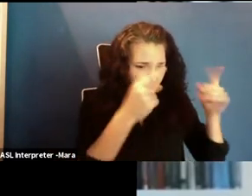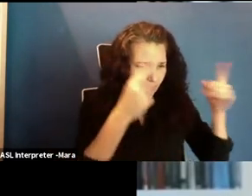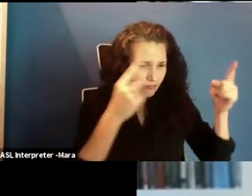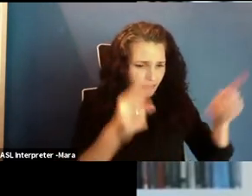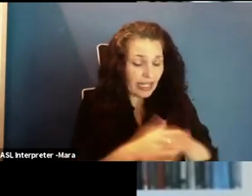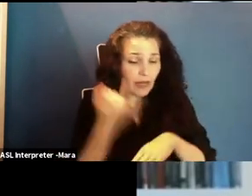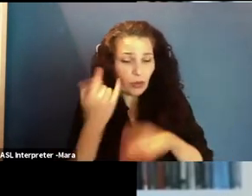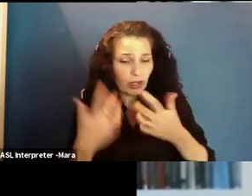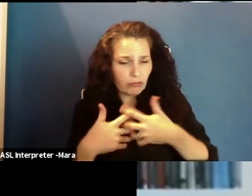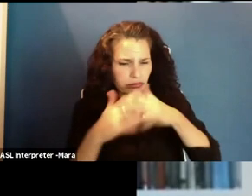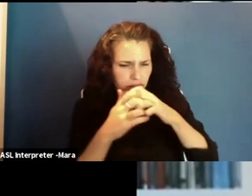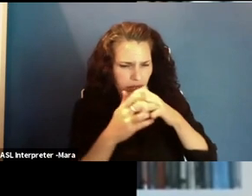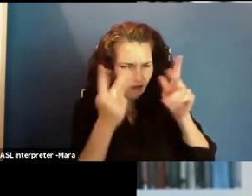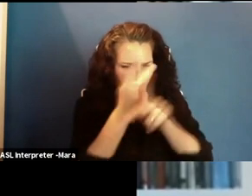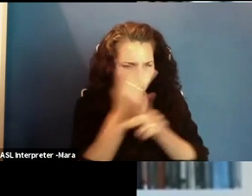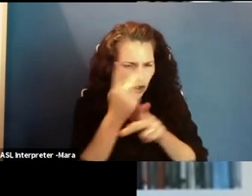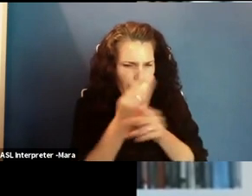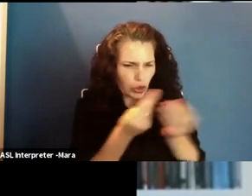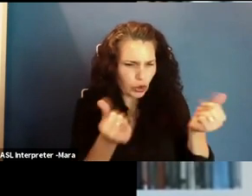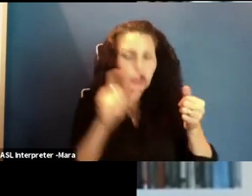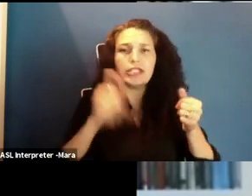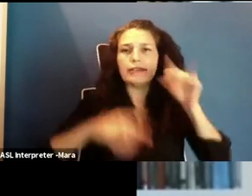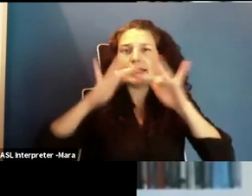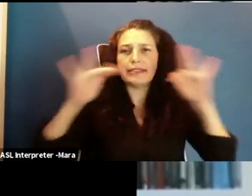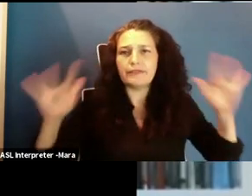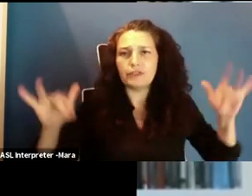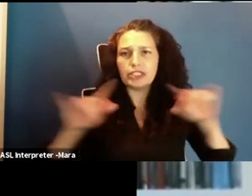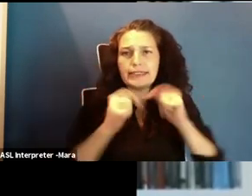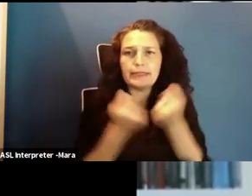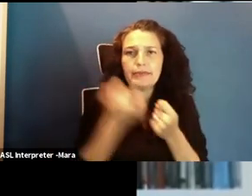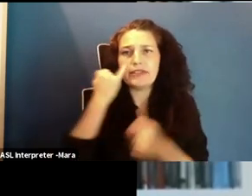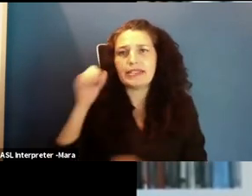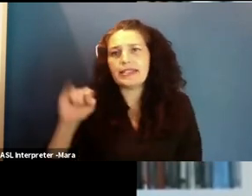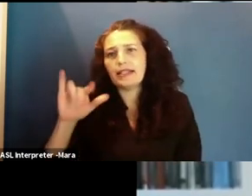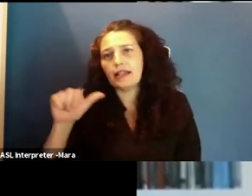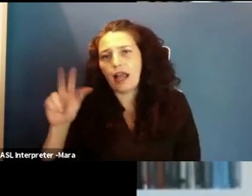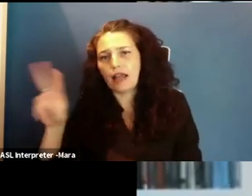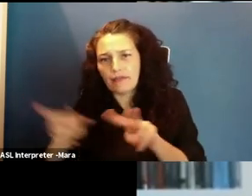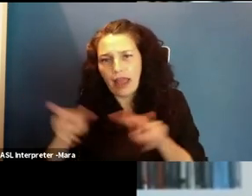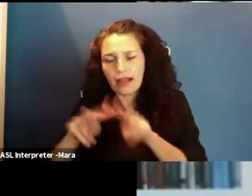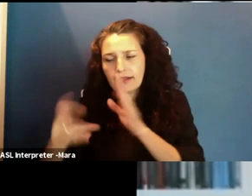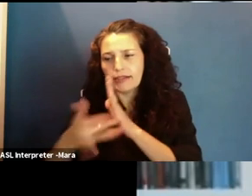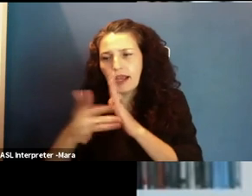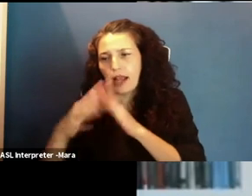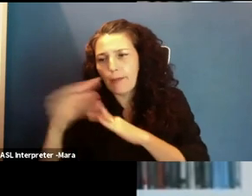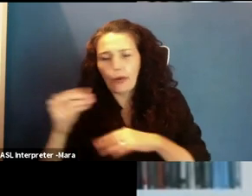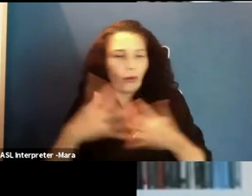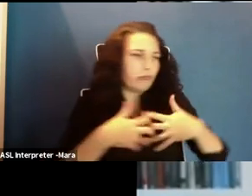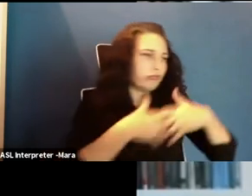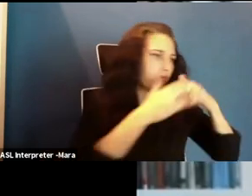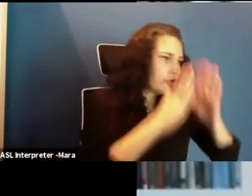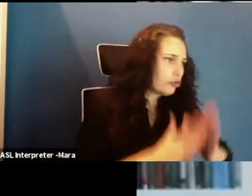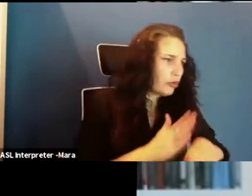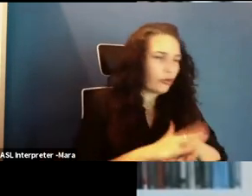work for everyone, you need a diverse team, whether you're a Silicon Valley tech company or a social entrepreneur or solving a community